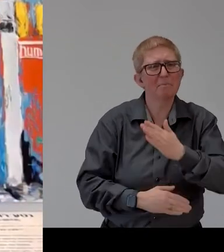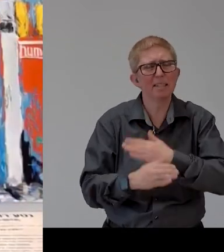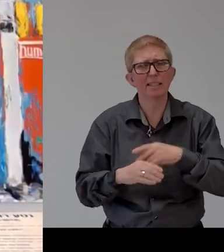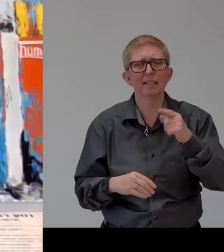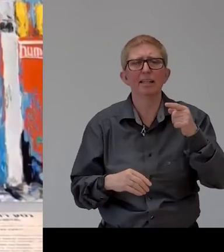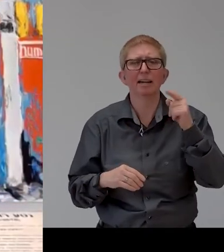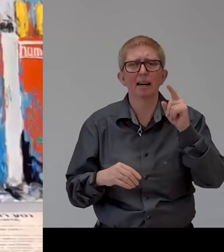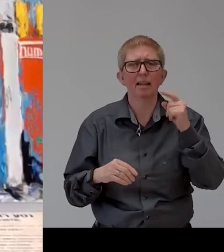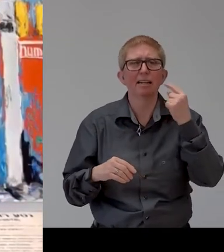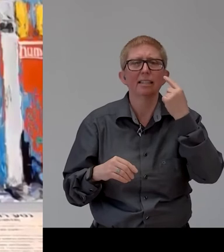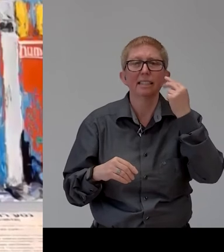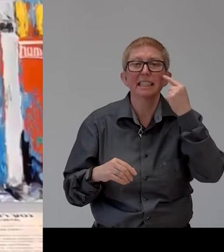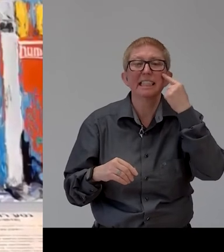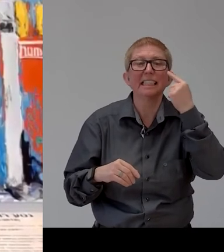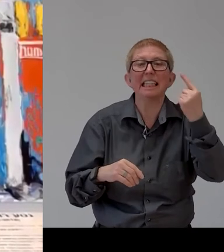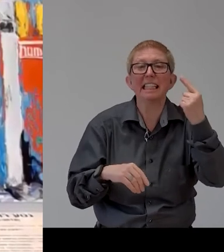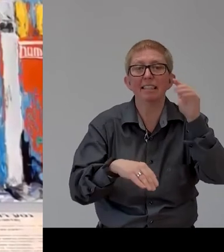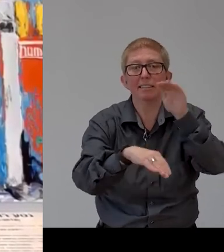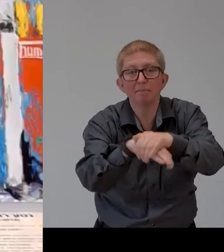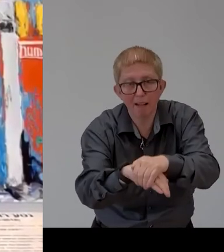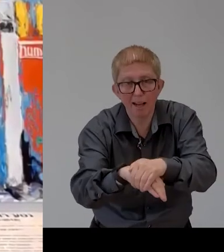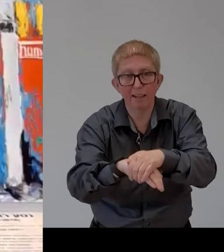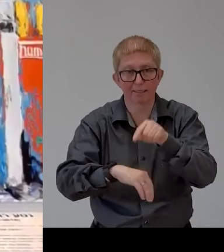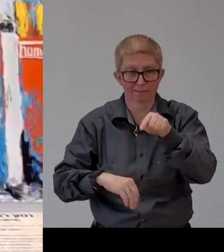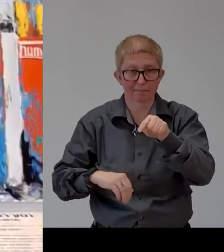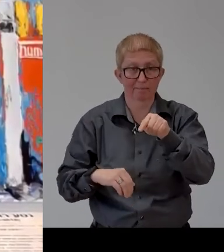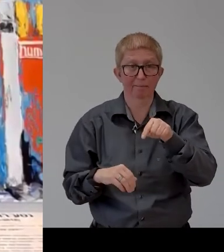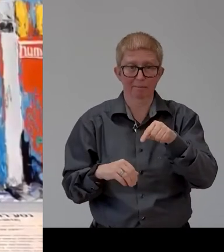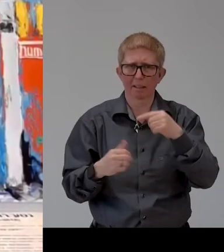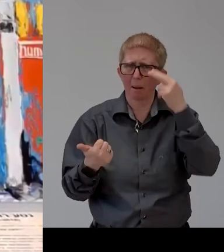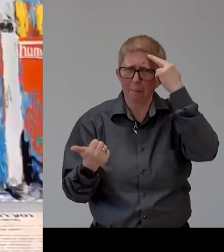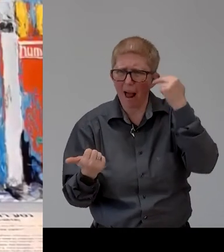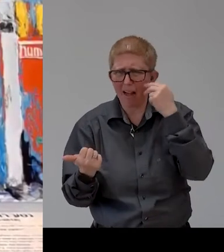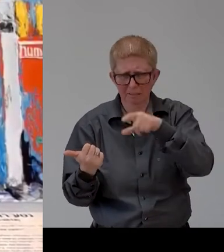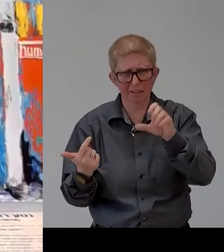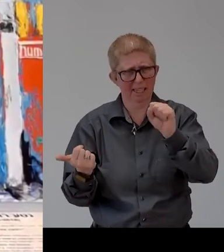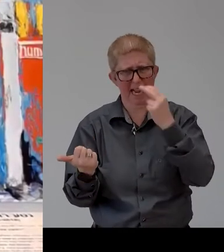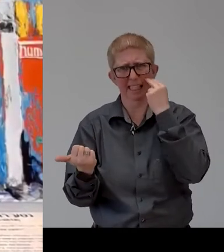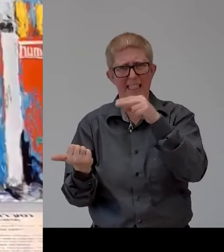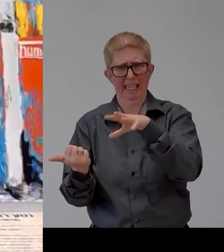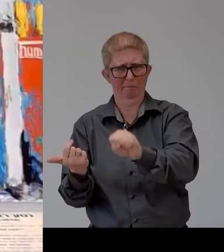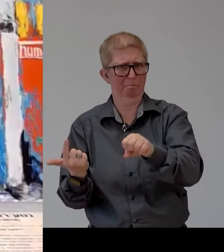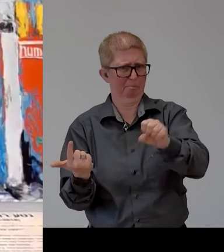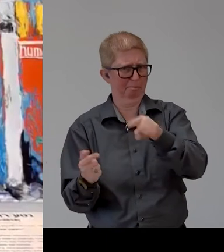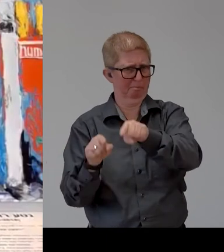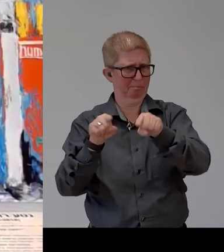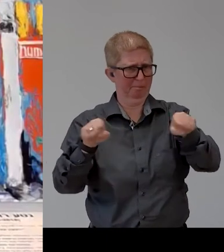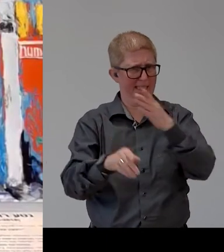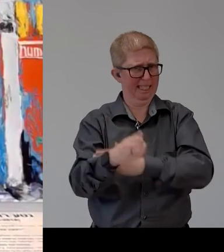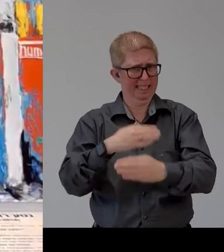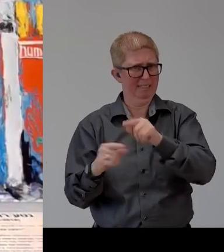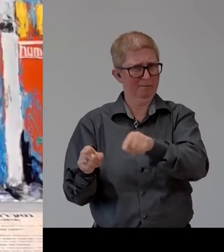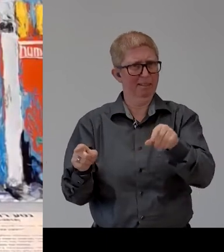one of the questions that we always ask um uh and i know that many people think it and never ask it what is better